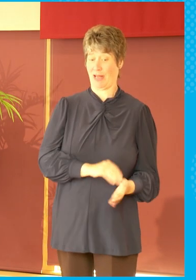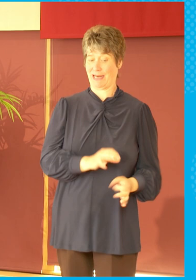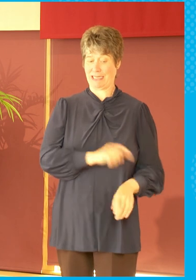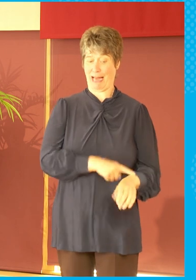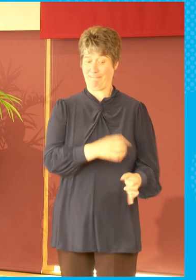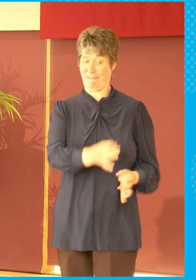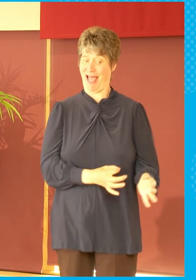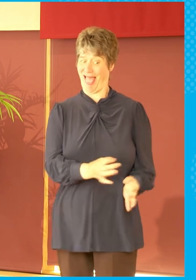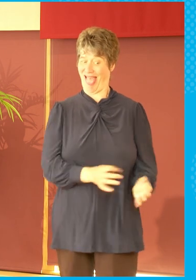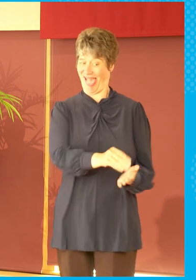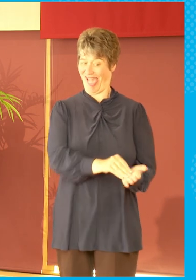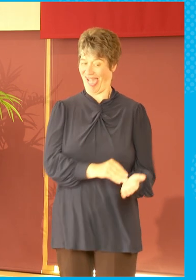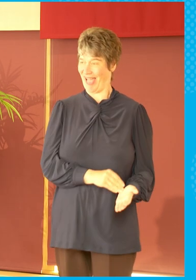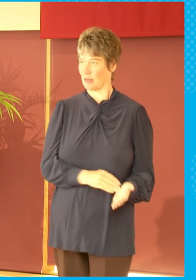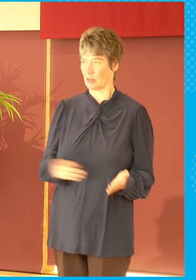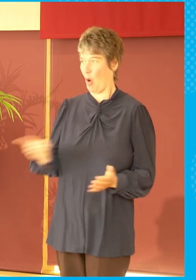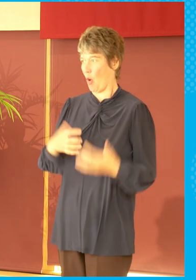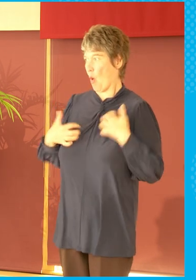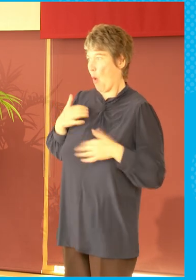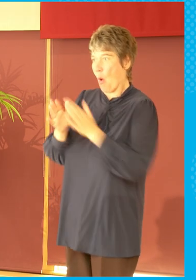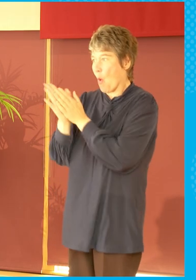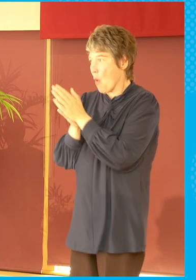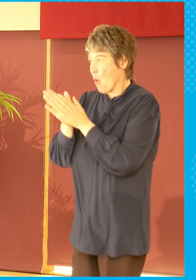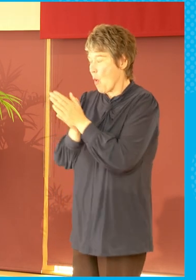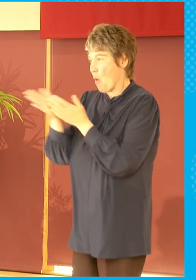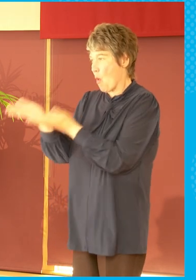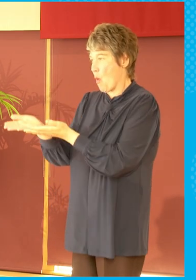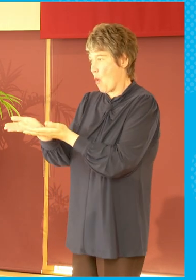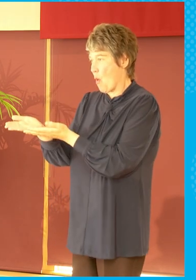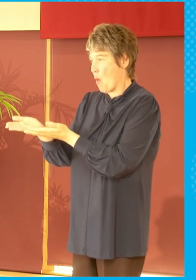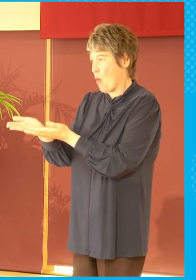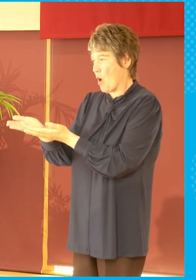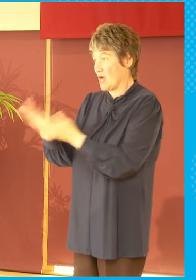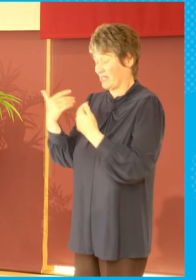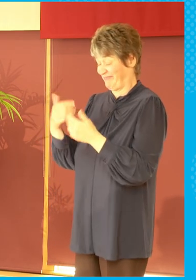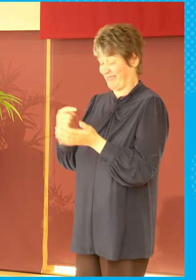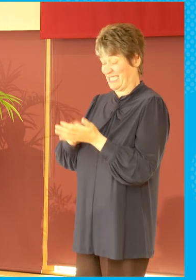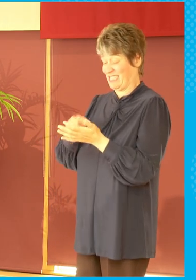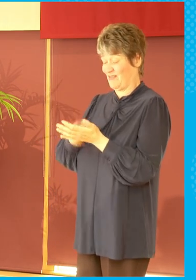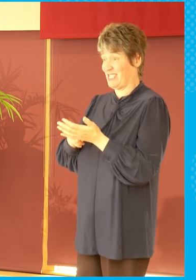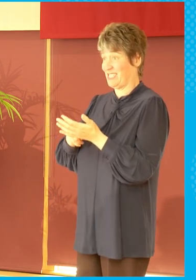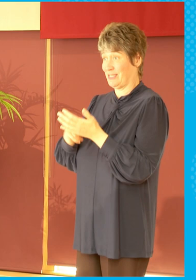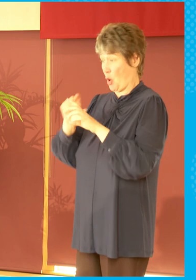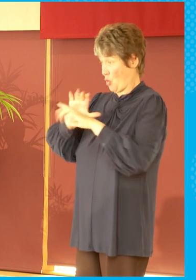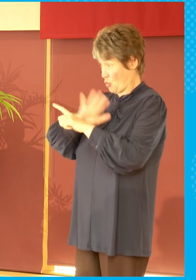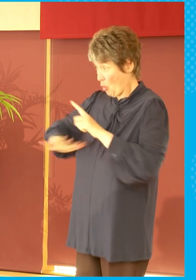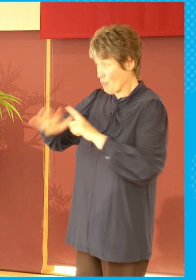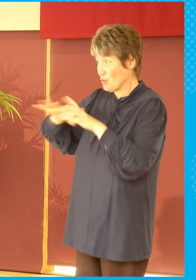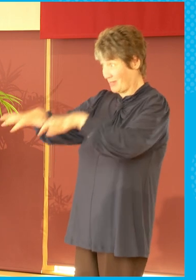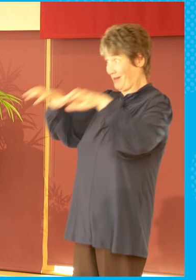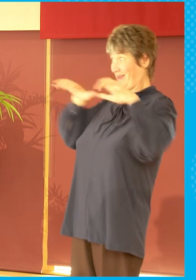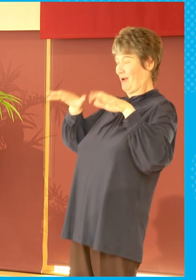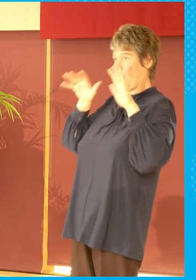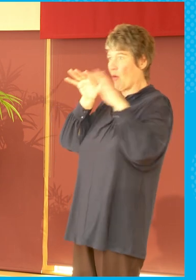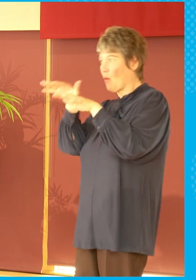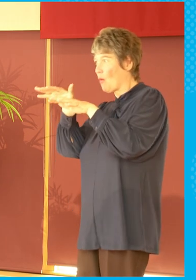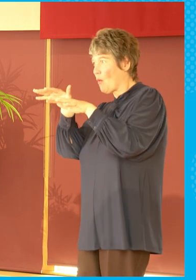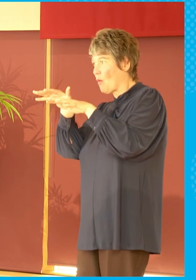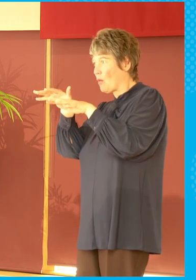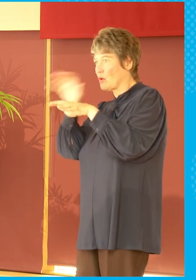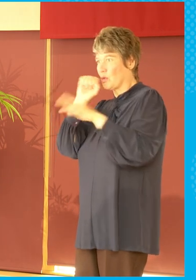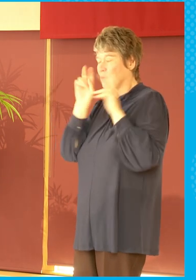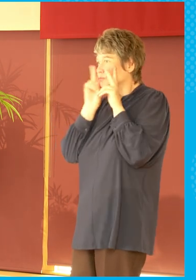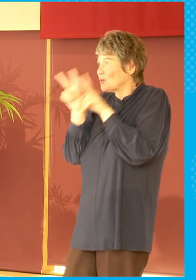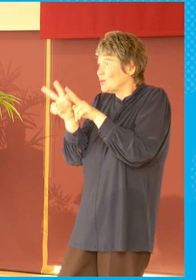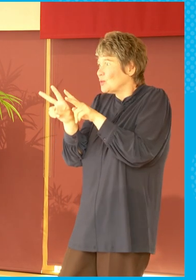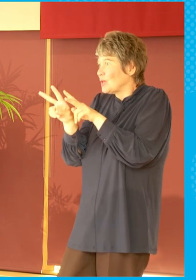And we all, as a kind of TV watching community, you know, built towards those moments. I mean,